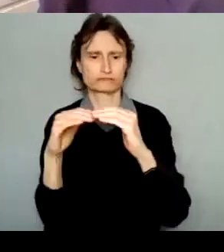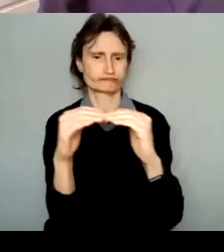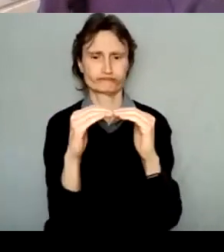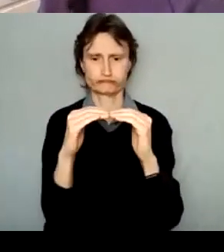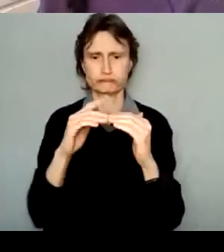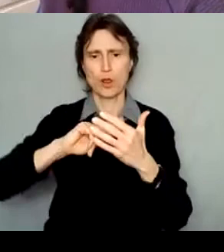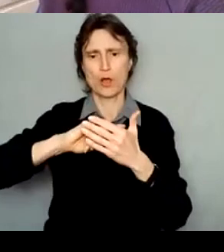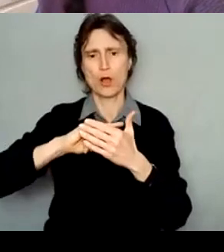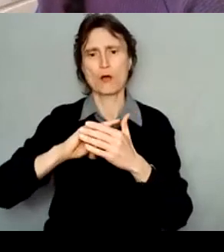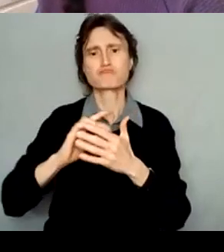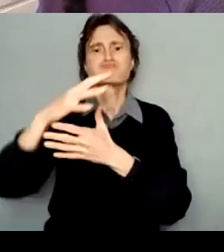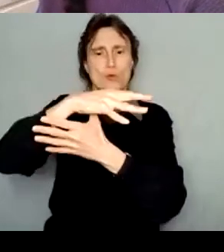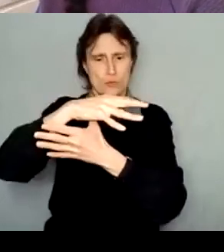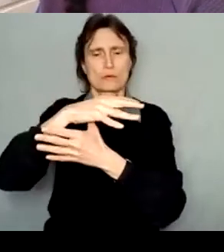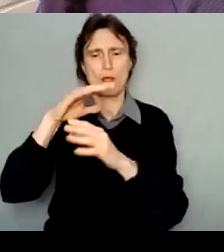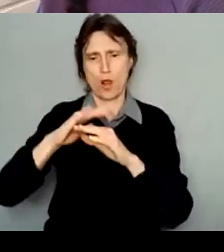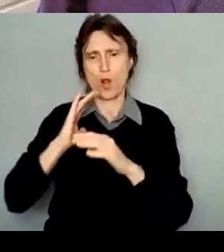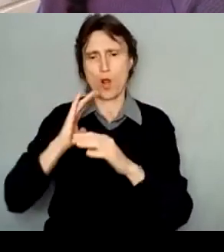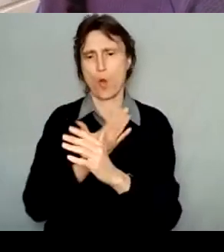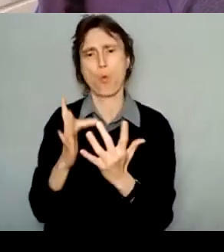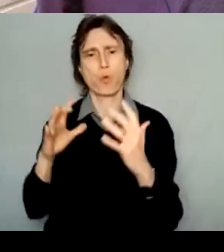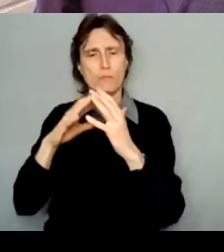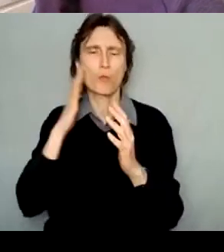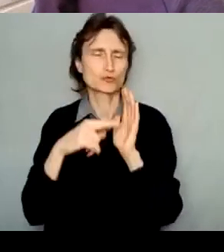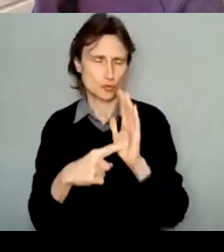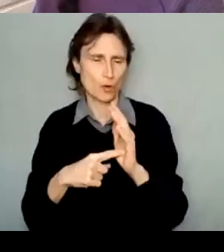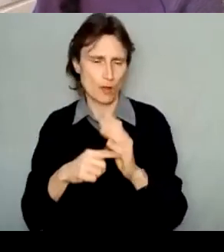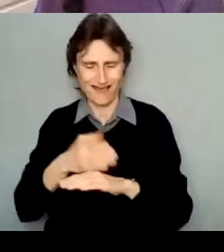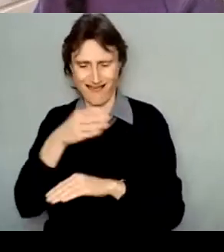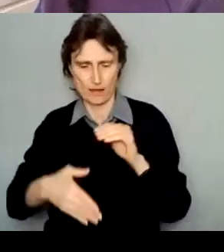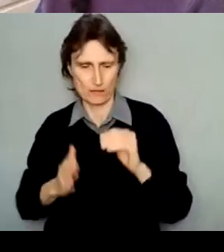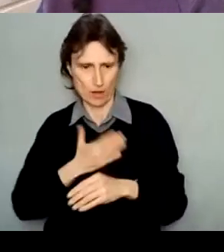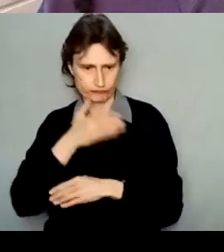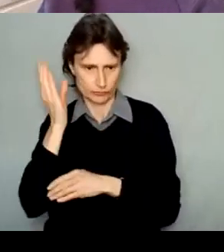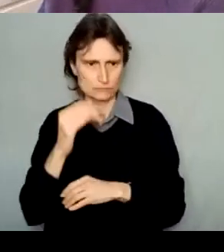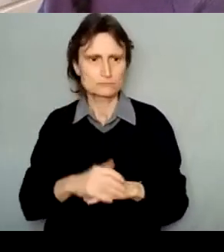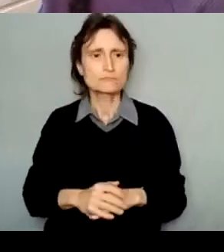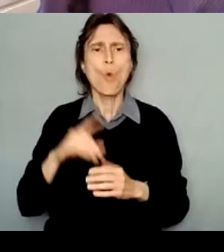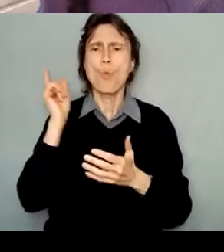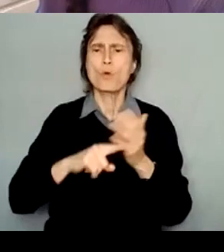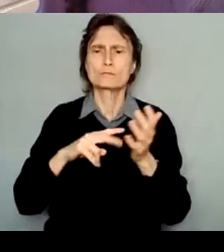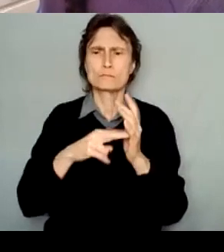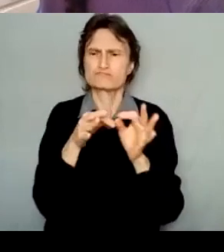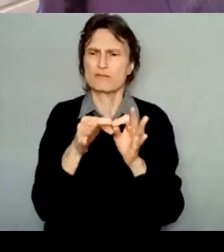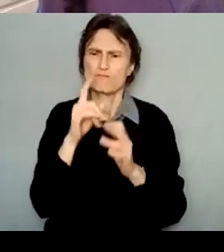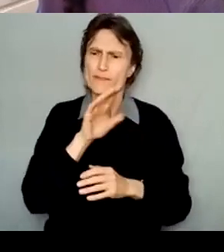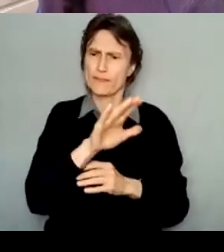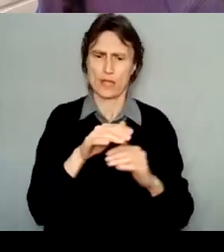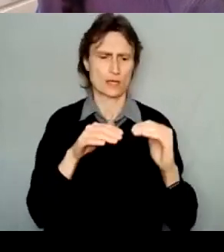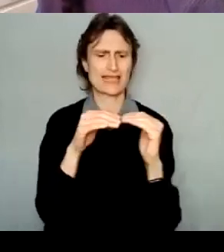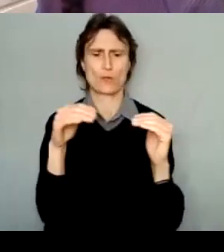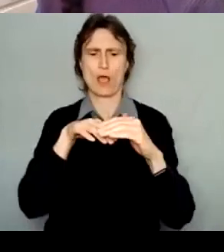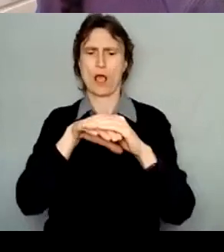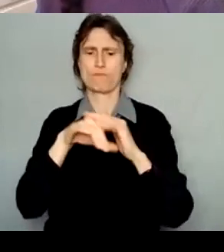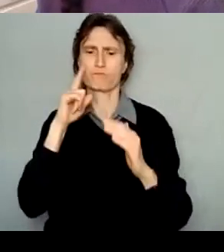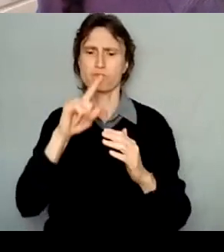to when I follow up. What is the purpose of equity priority groups? As we shared earlier, CADA acknowledges that there